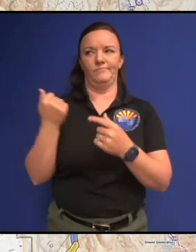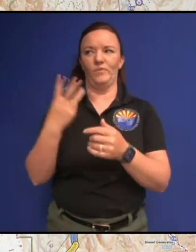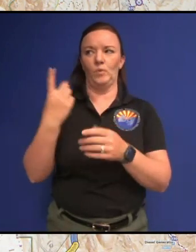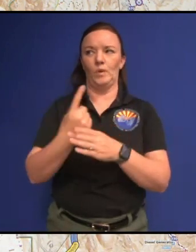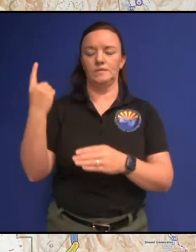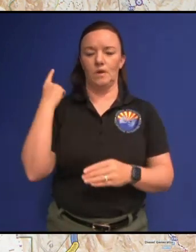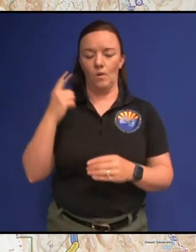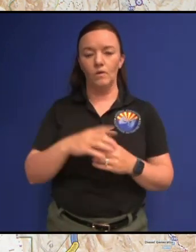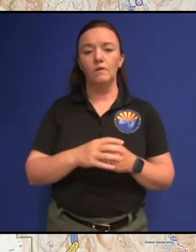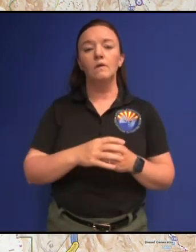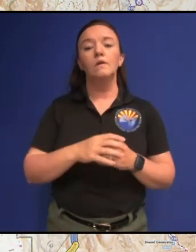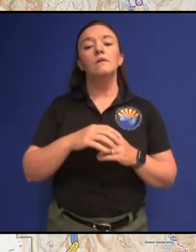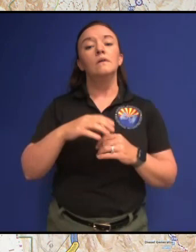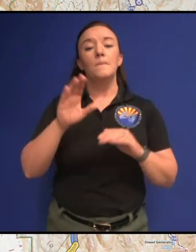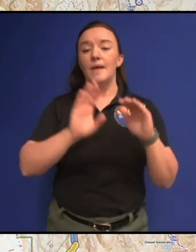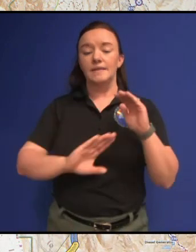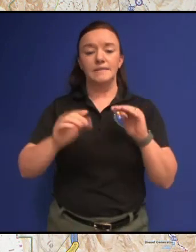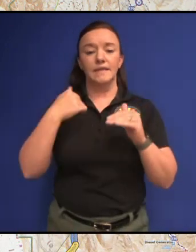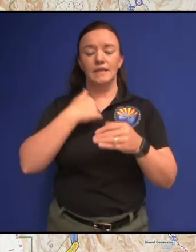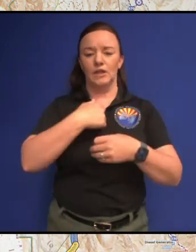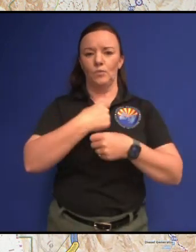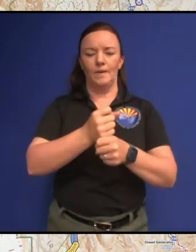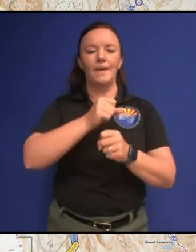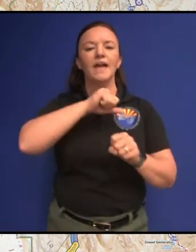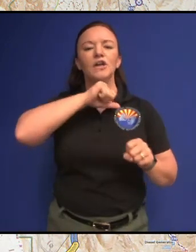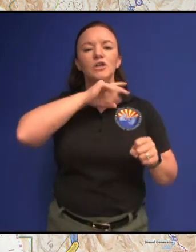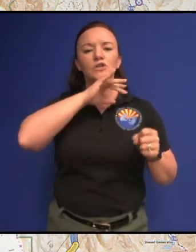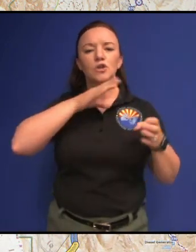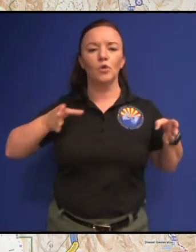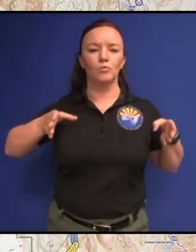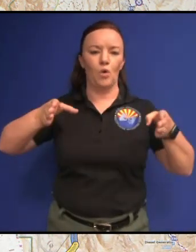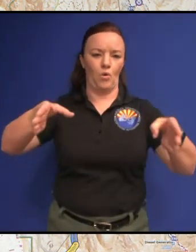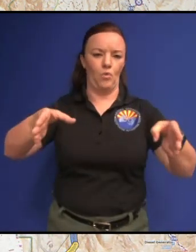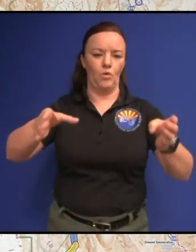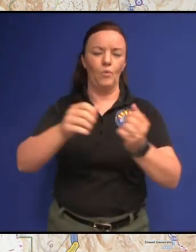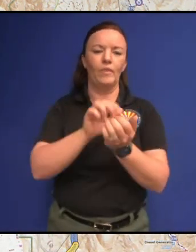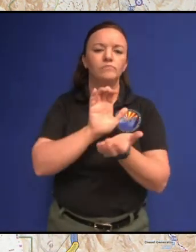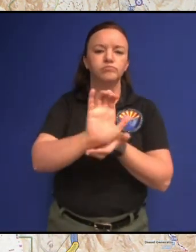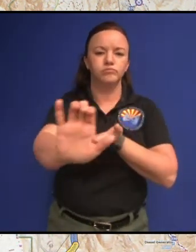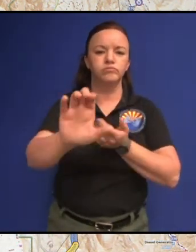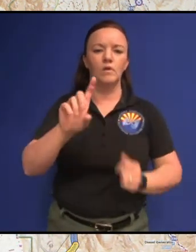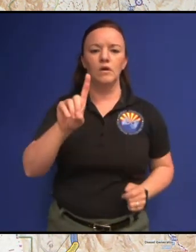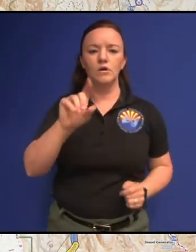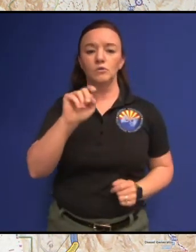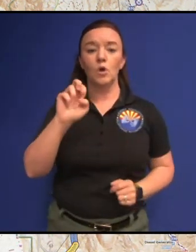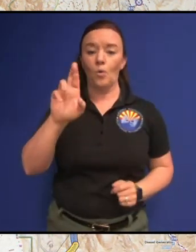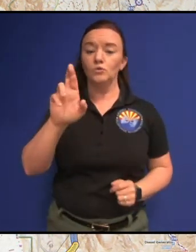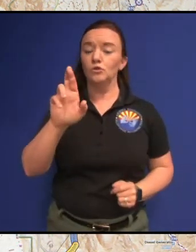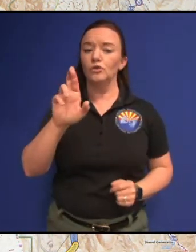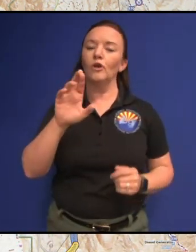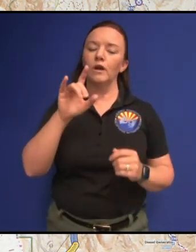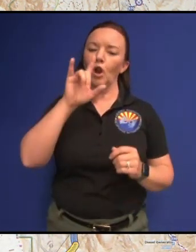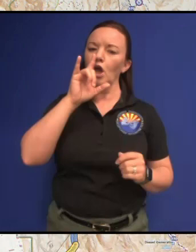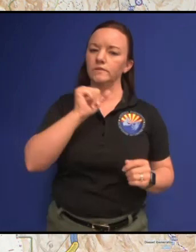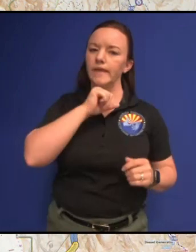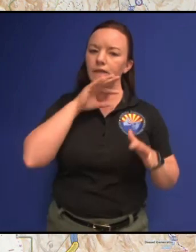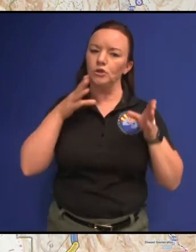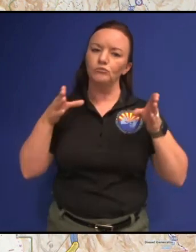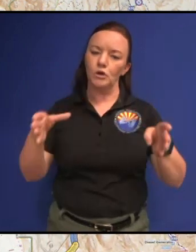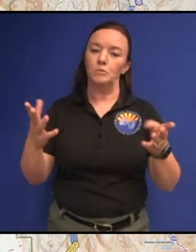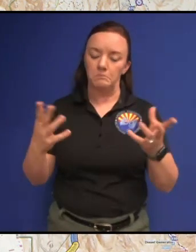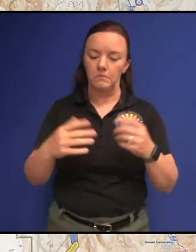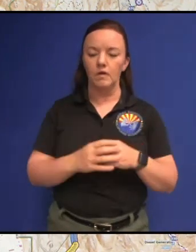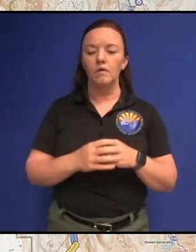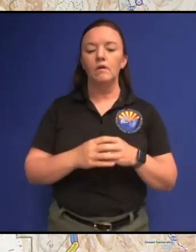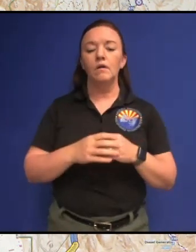dirt road in the middle of it and we call it a dozer line but it looks just like a dirt road and then on either